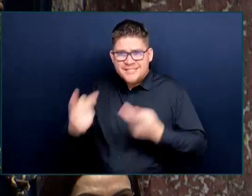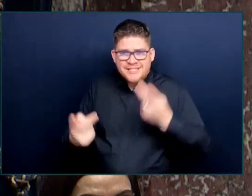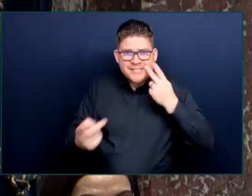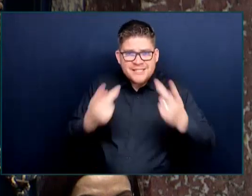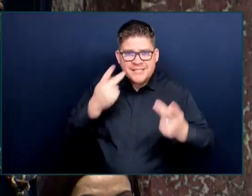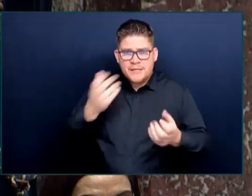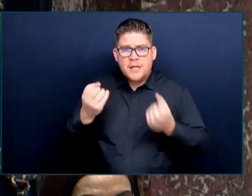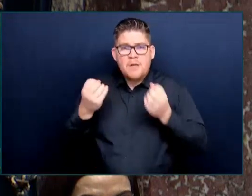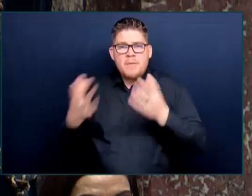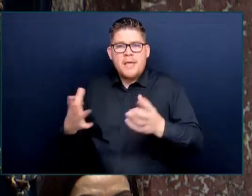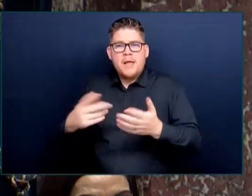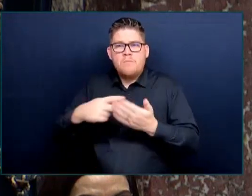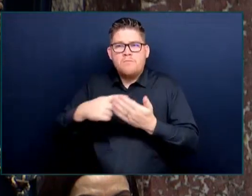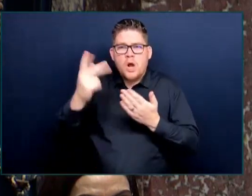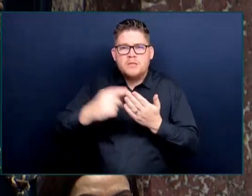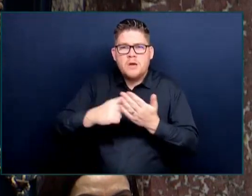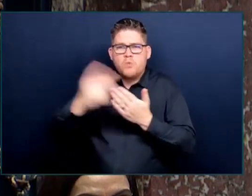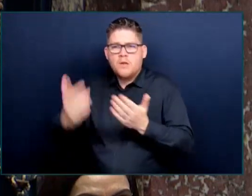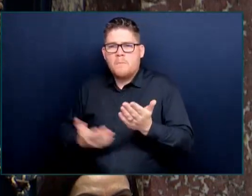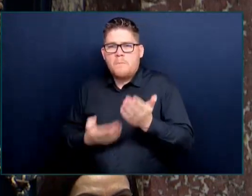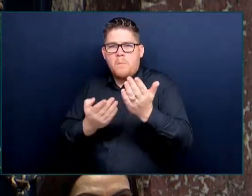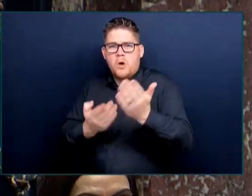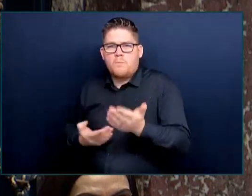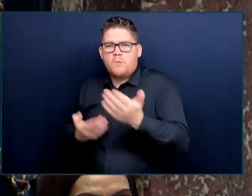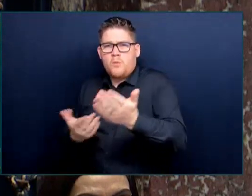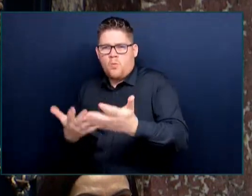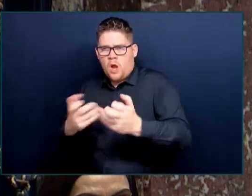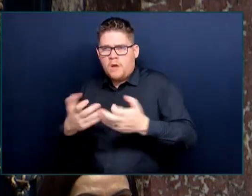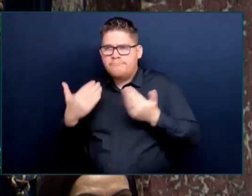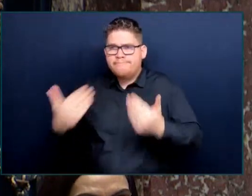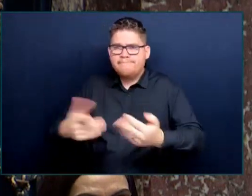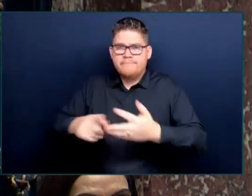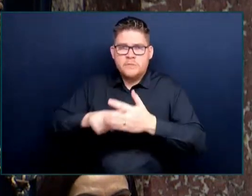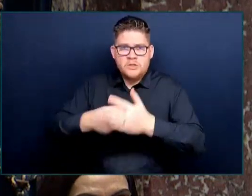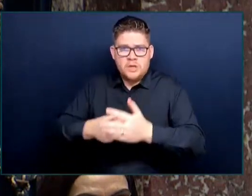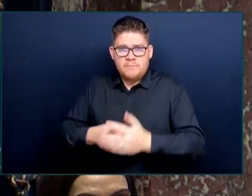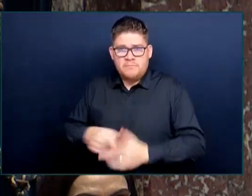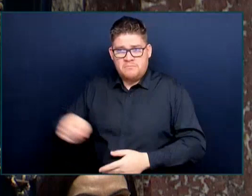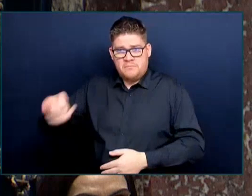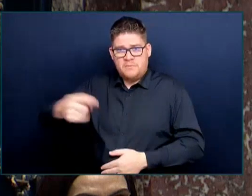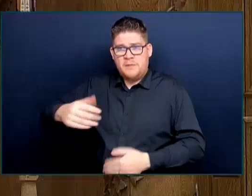believe that we can expand the fossil fuel industry and meet our climate goals?